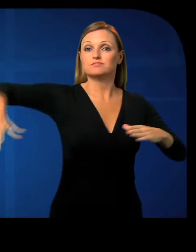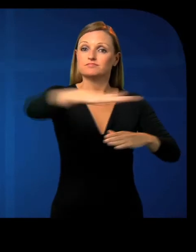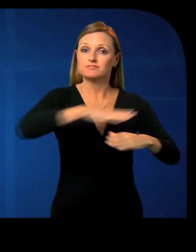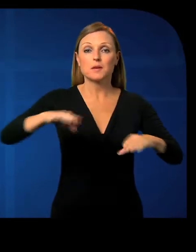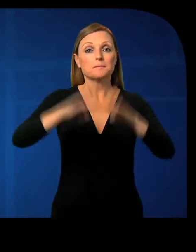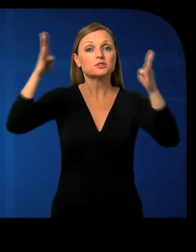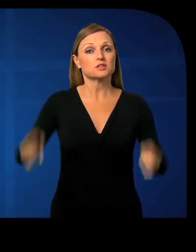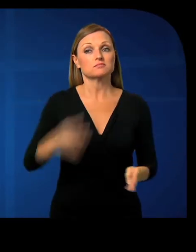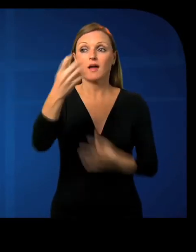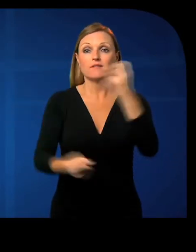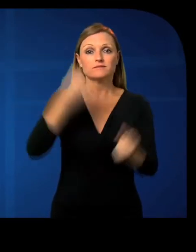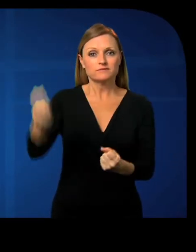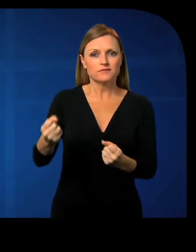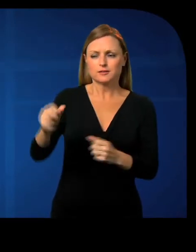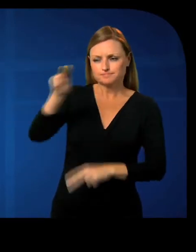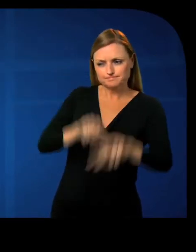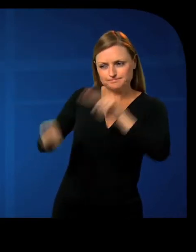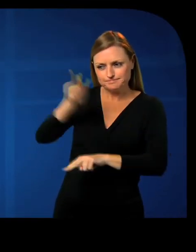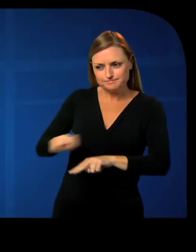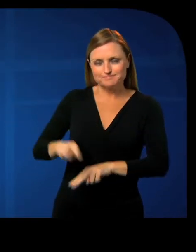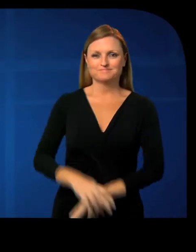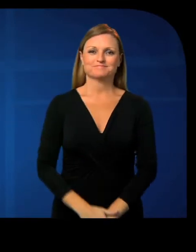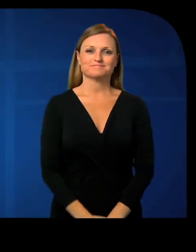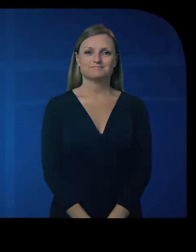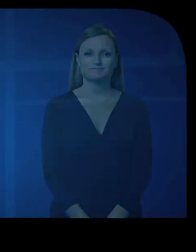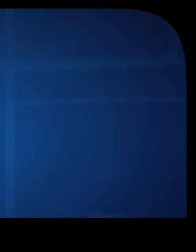Features of machines at Adelaide Railway Station.